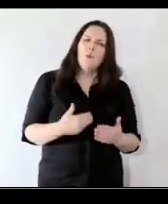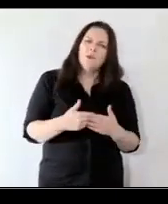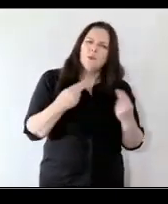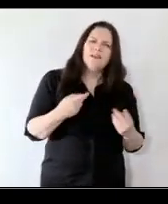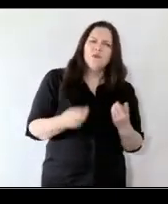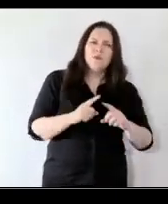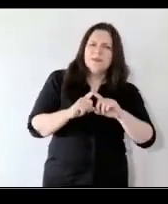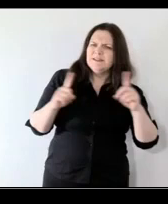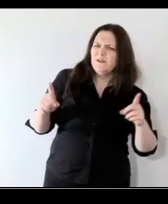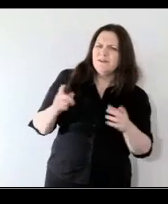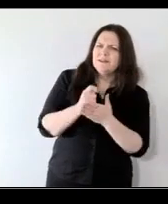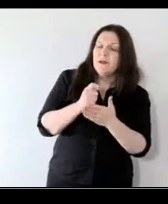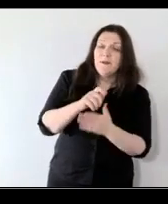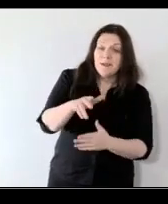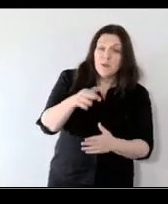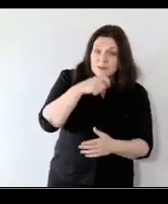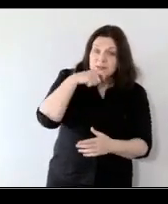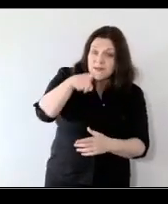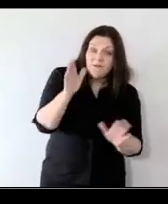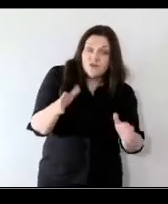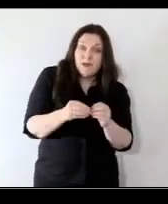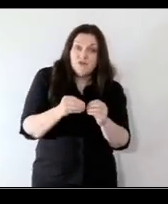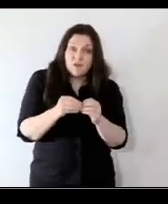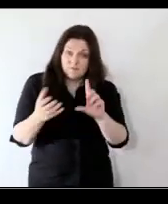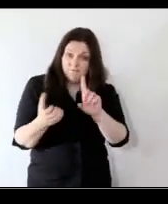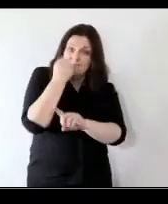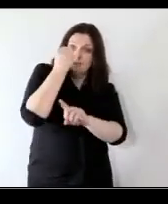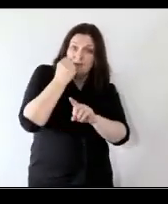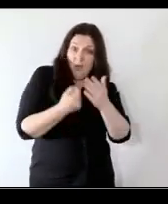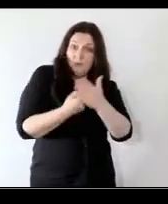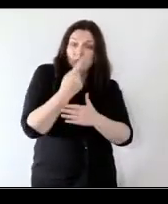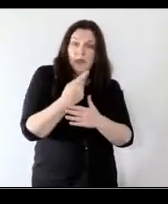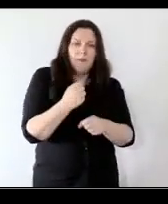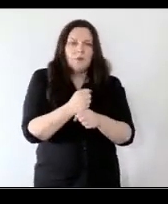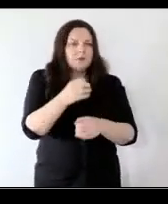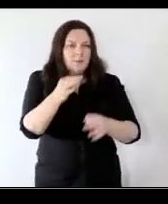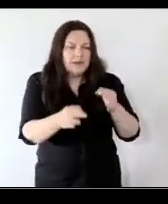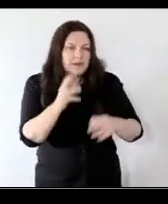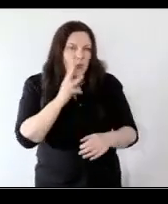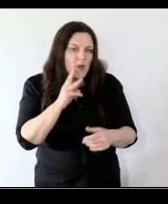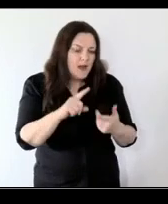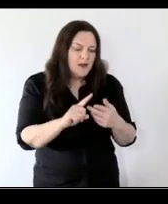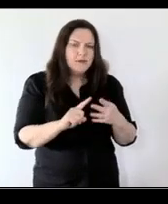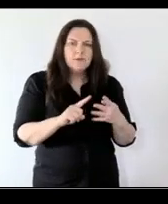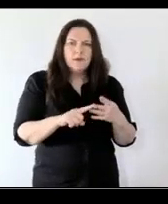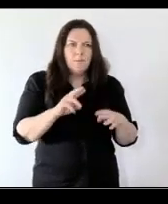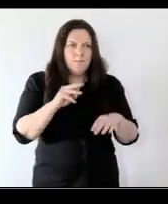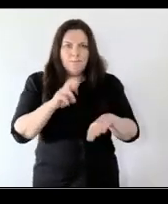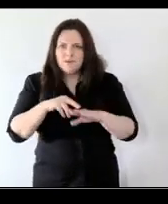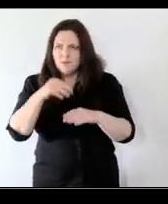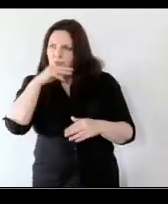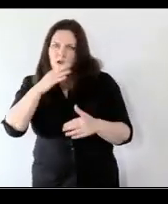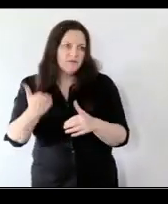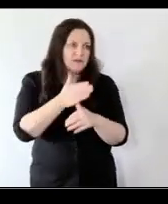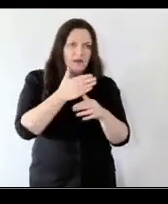than this time if we're going to as you say seize this opportunity is it about political will is it about better prioritization of